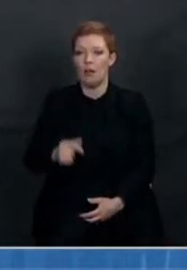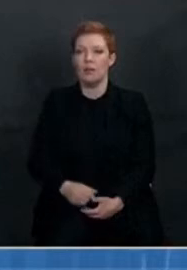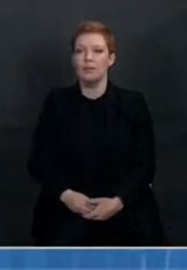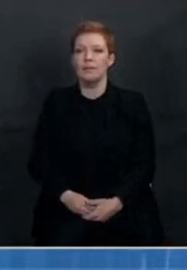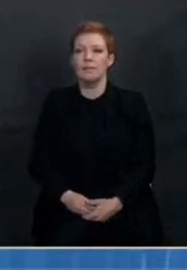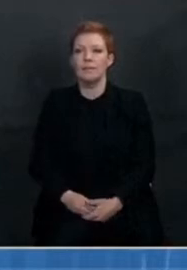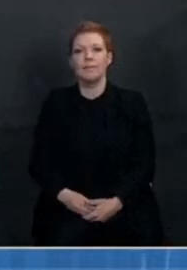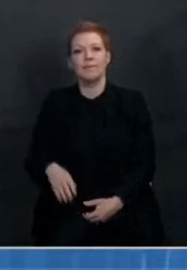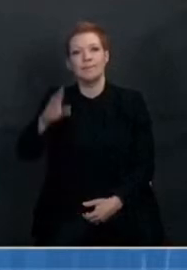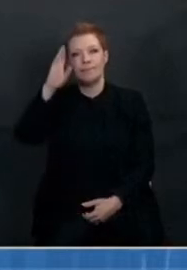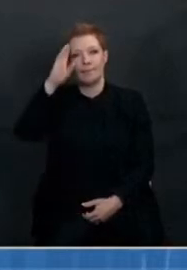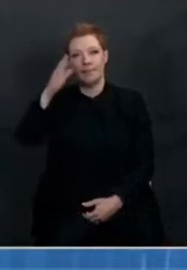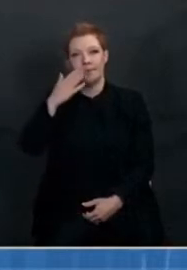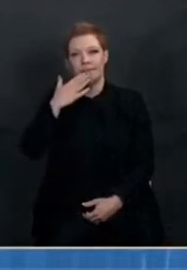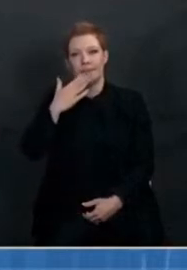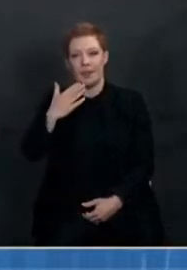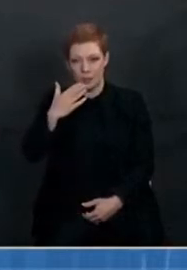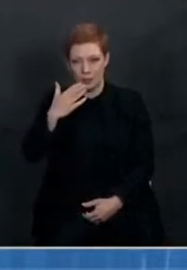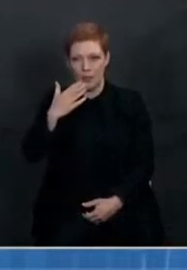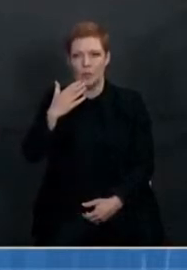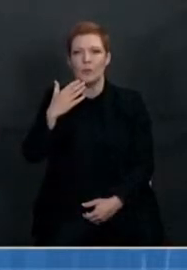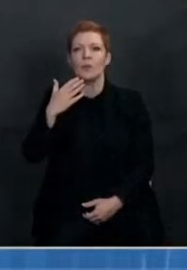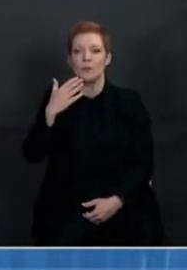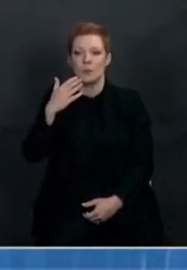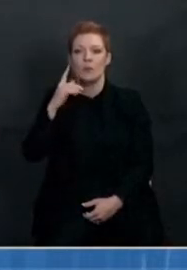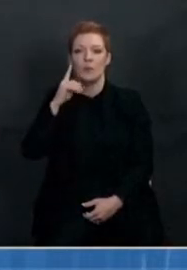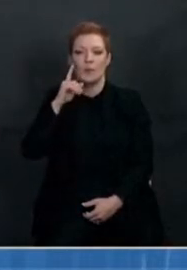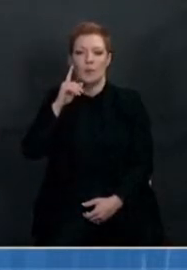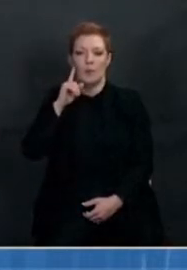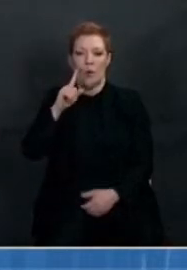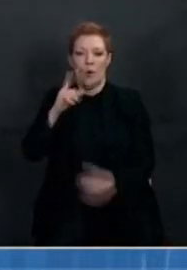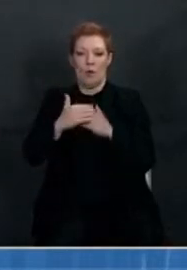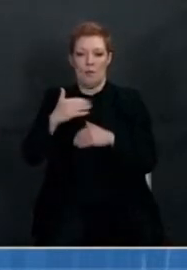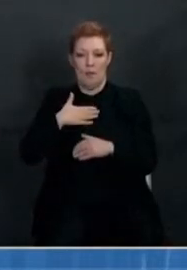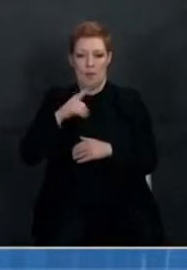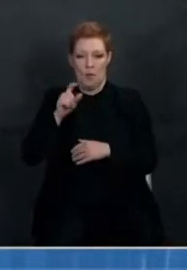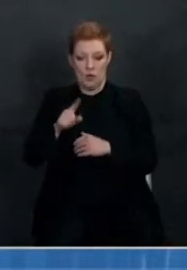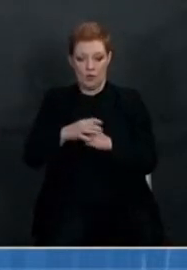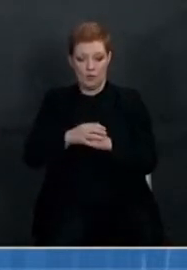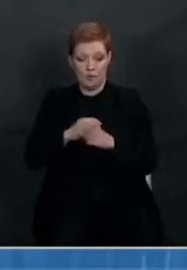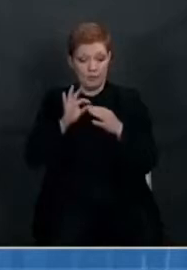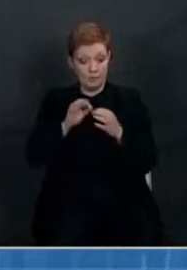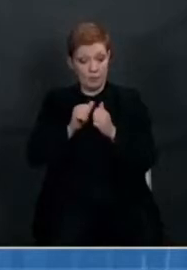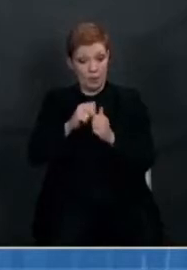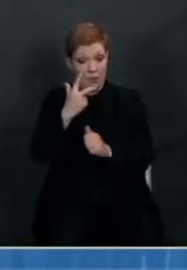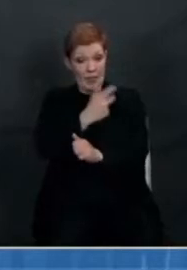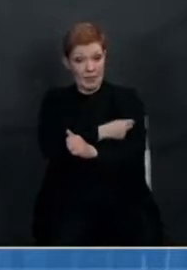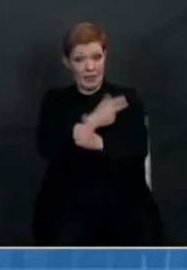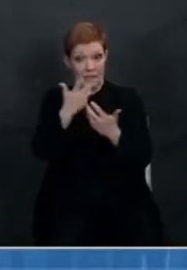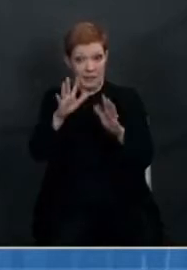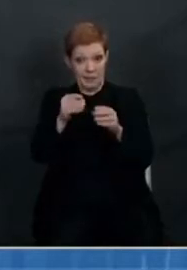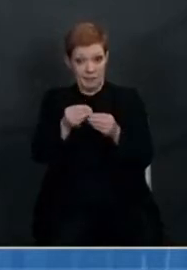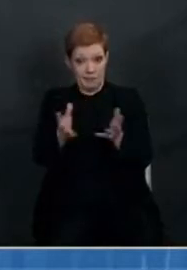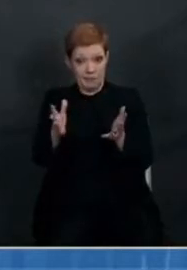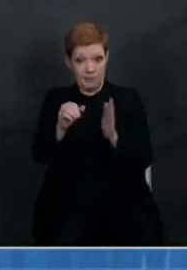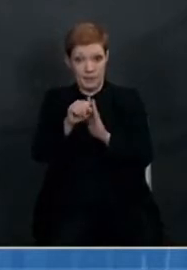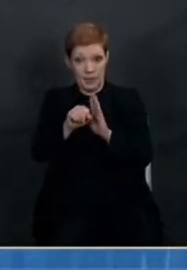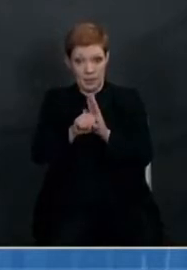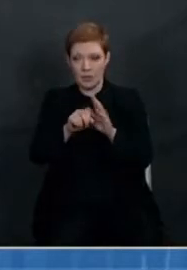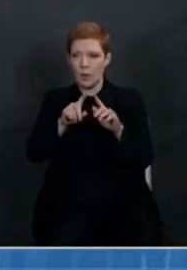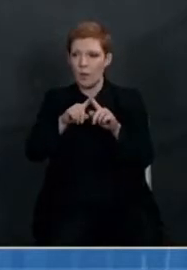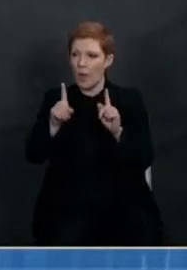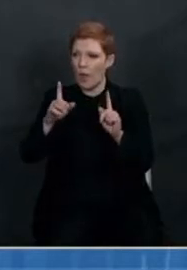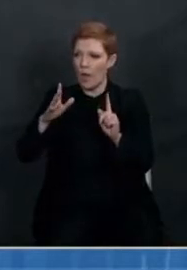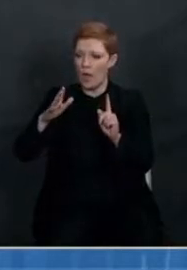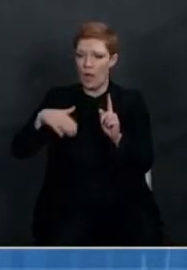Hi, thanks for calling the question. In terms of vaccines that have been allocated to states but not yet gotten